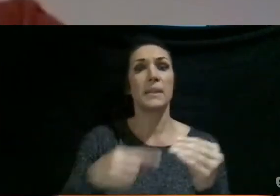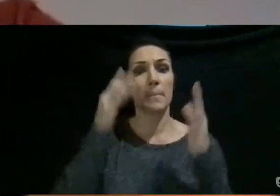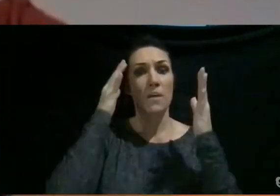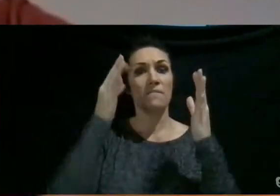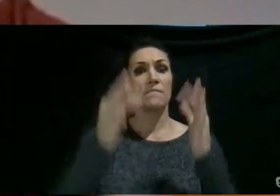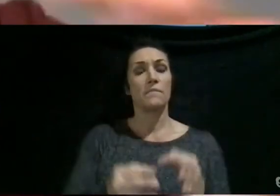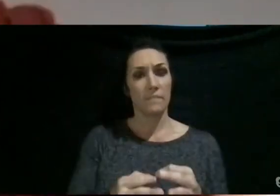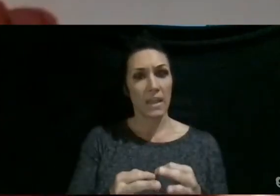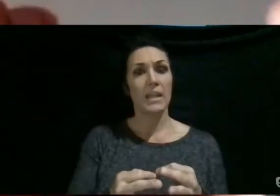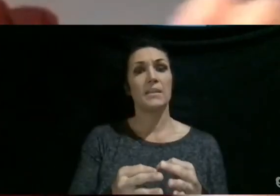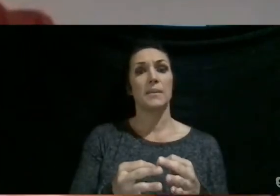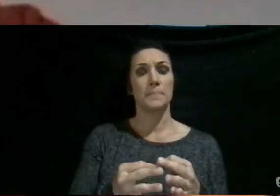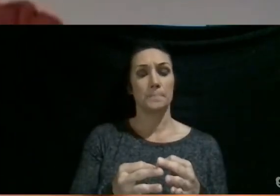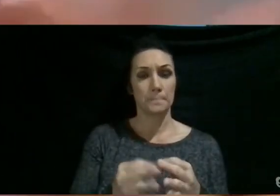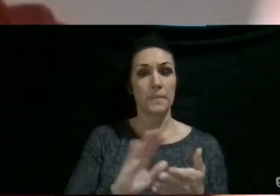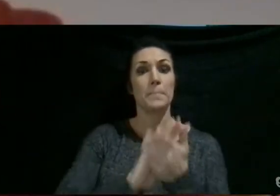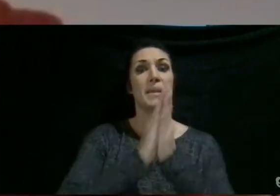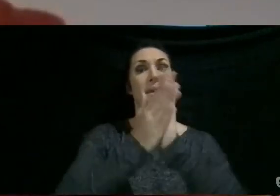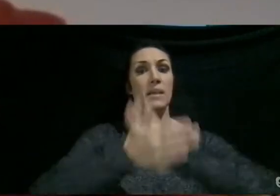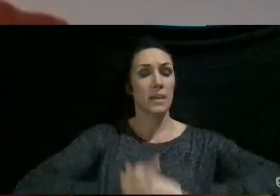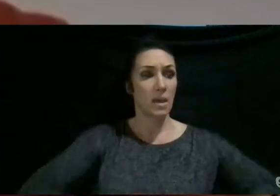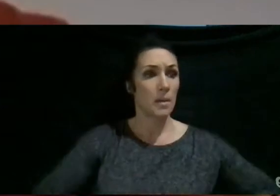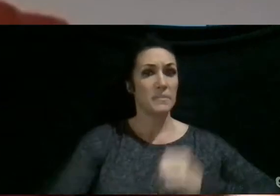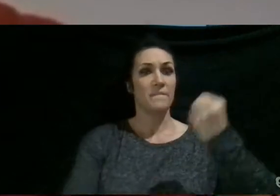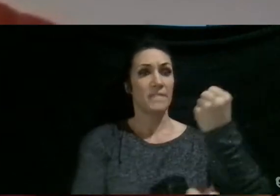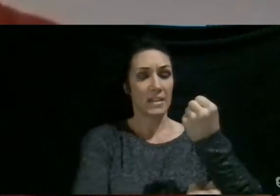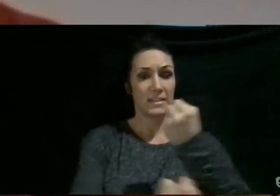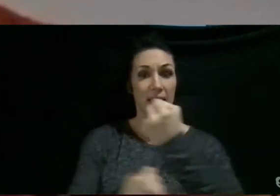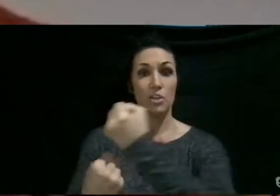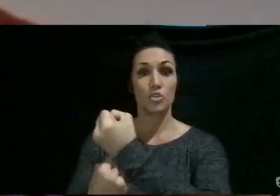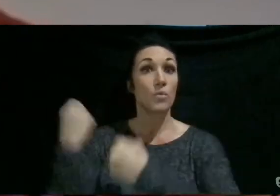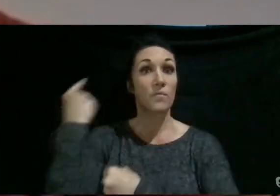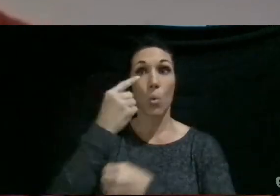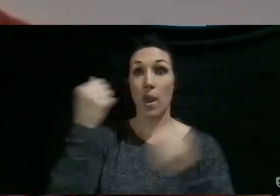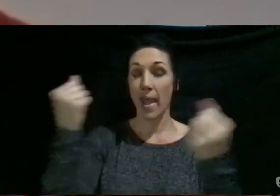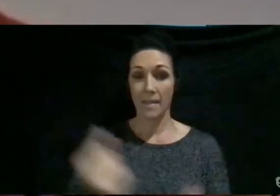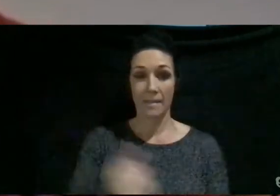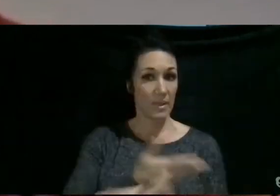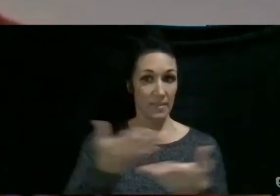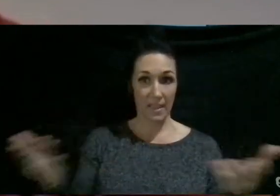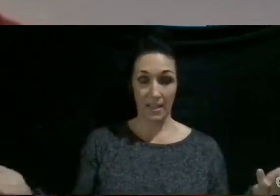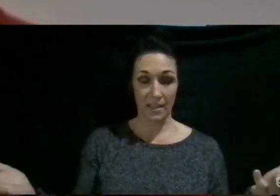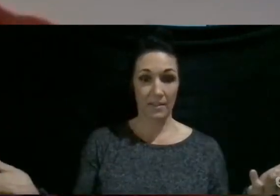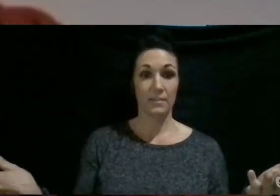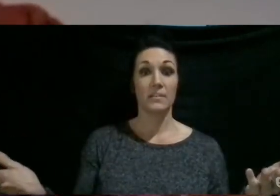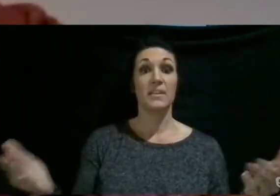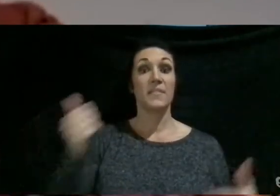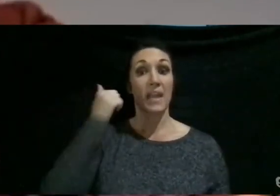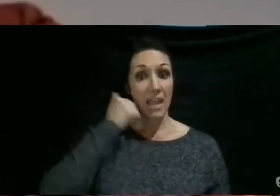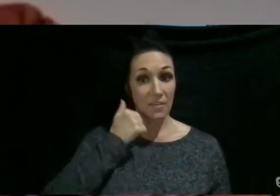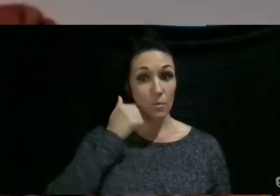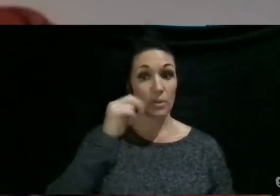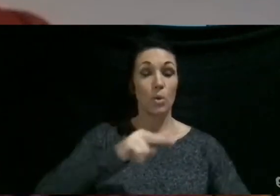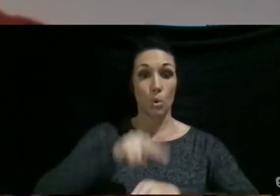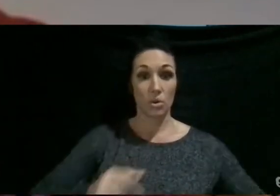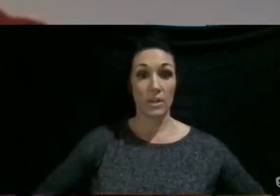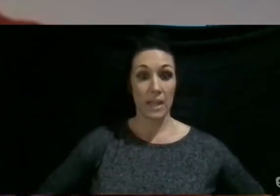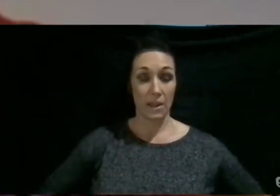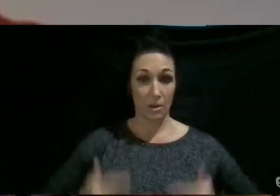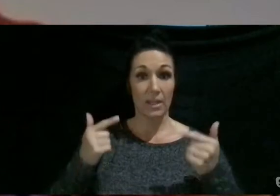undergird or be foundational to everything else of who we are. And so this everyday ordinary life is really